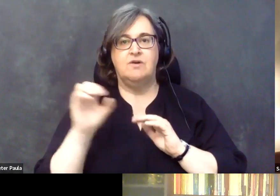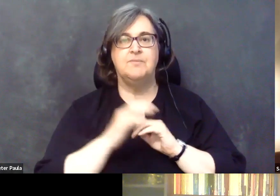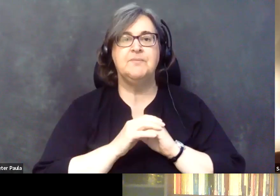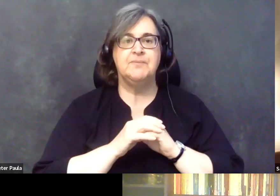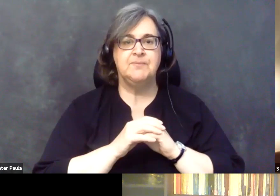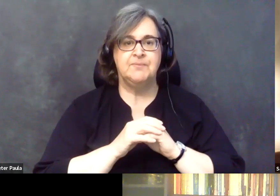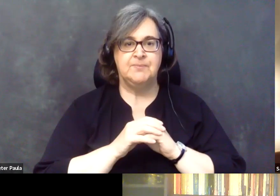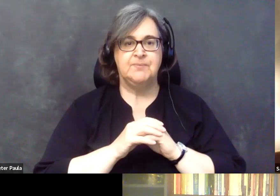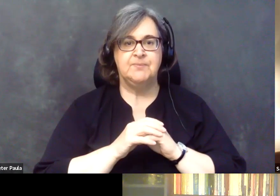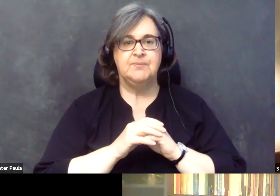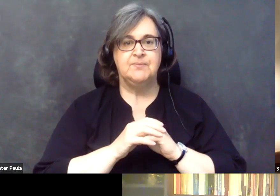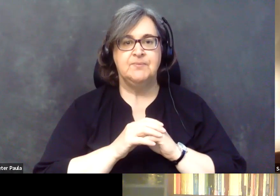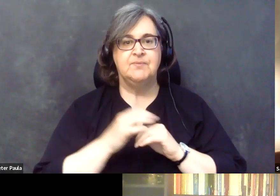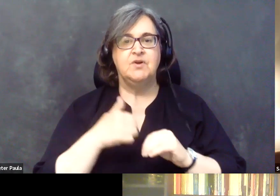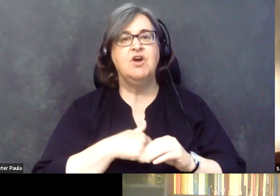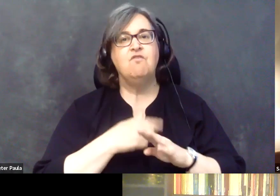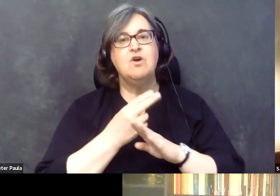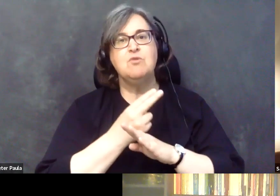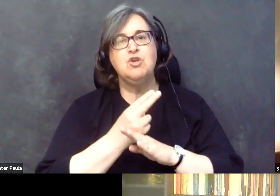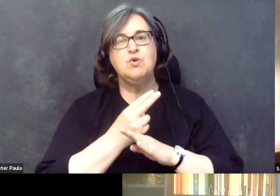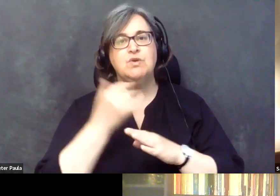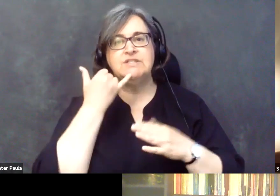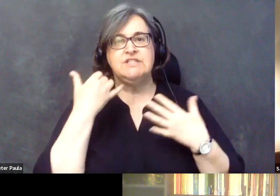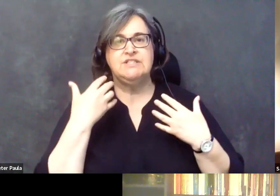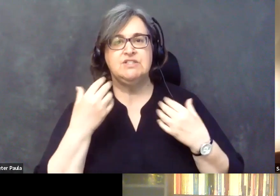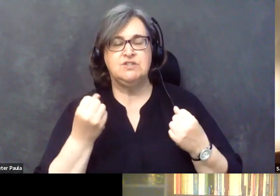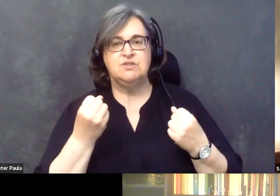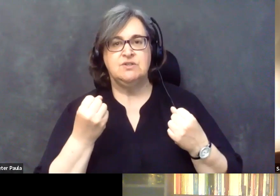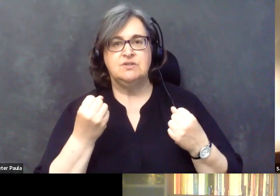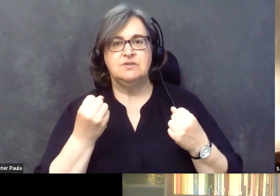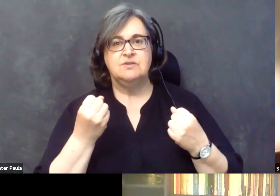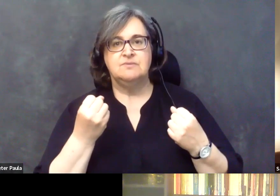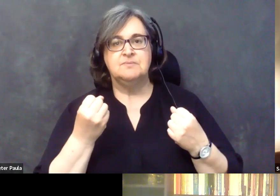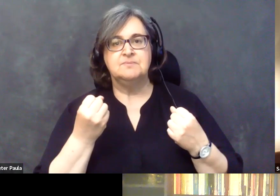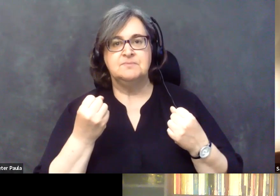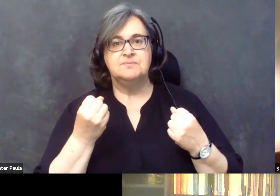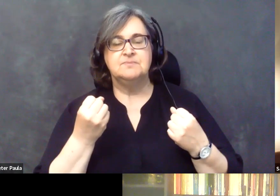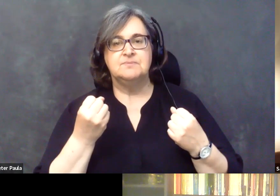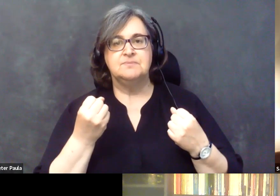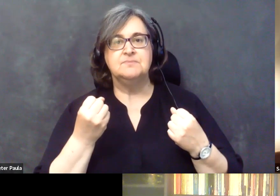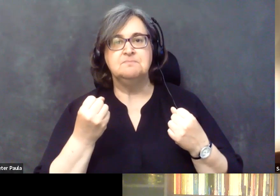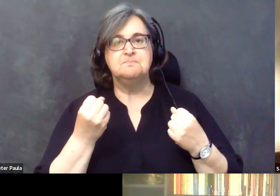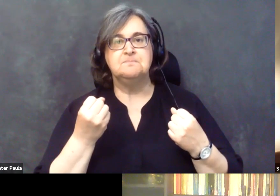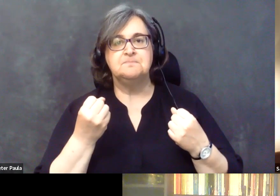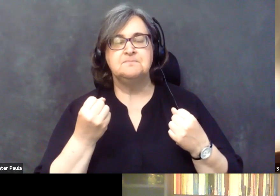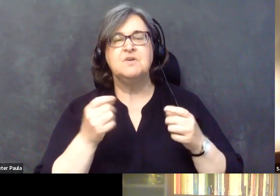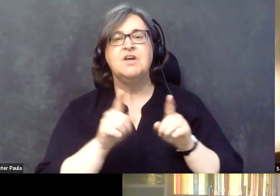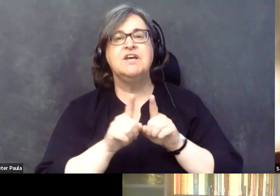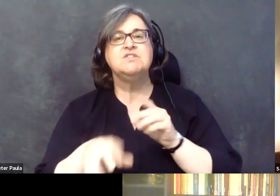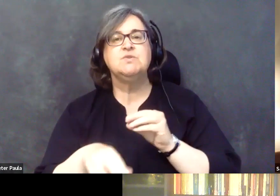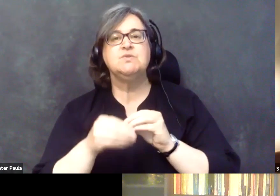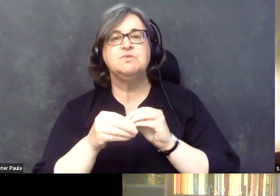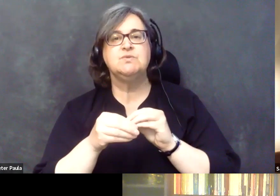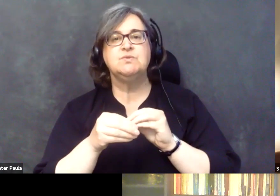we've been using telehealth as an adjunct, as something for an